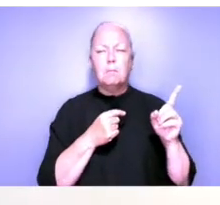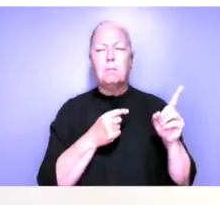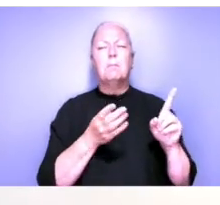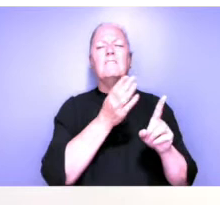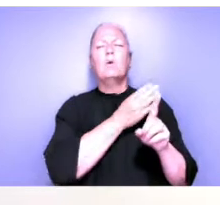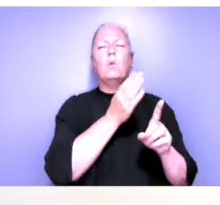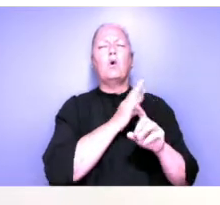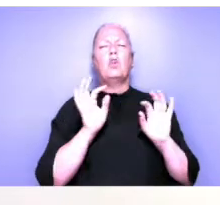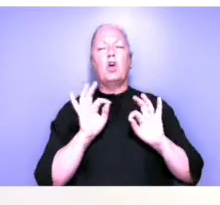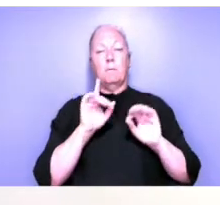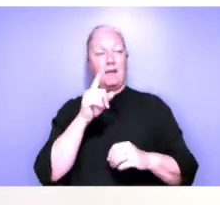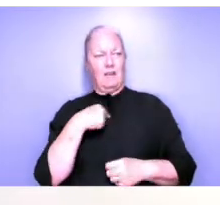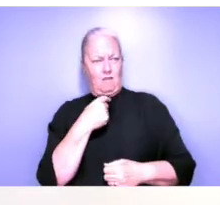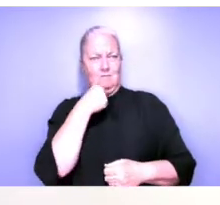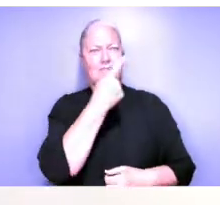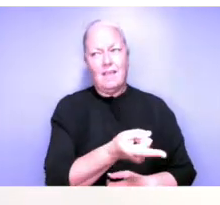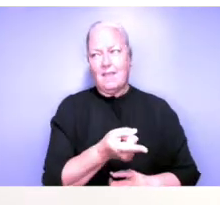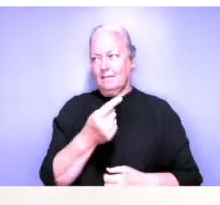if I came out and just said them.